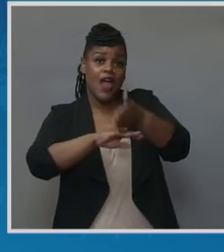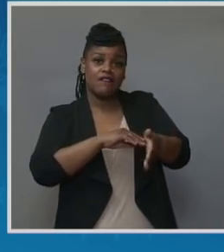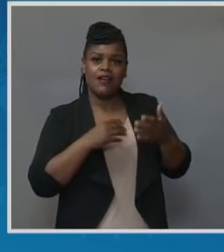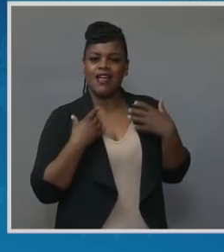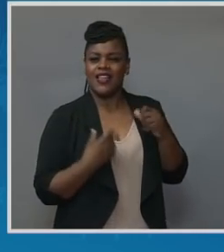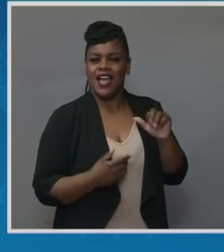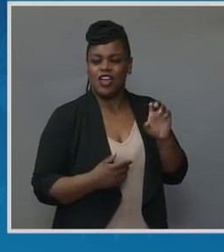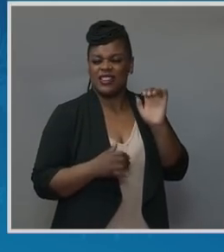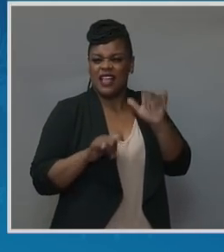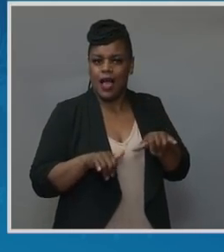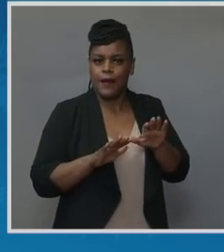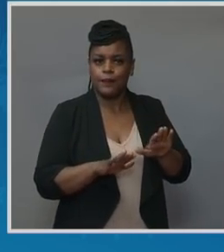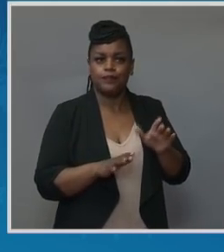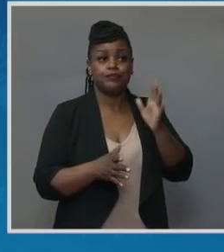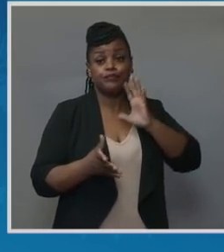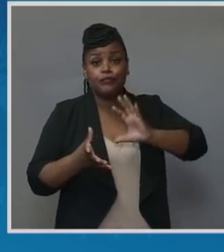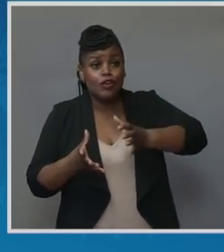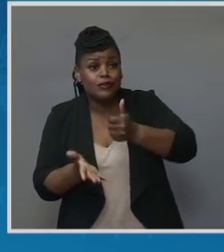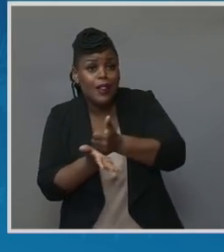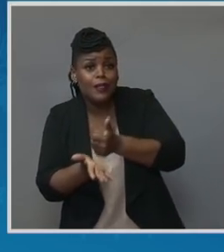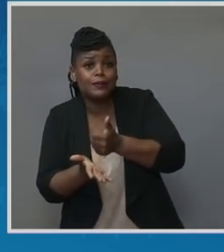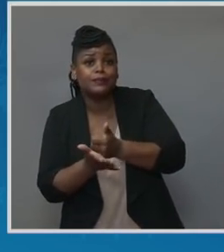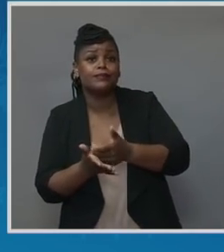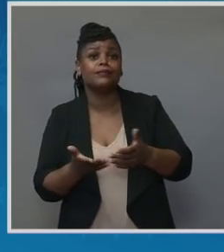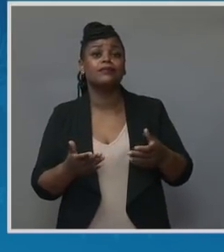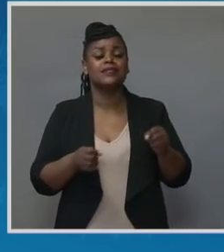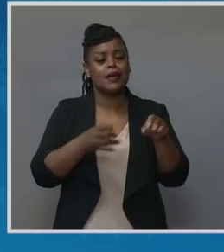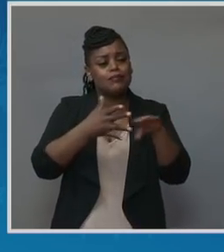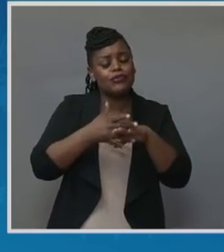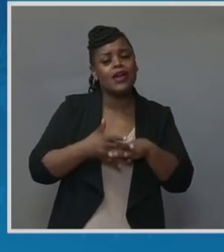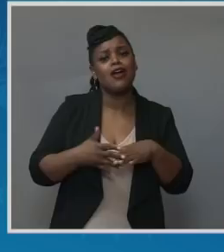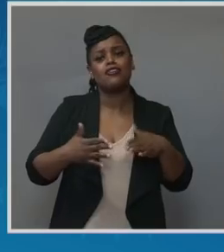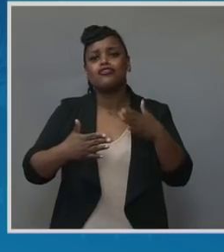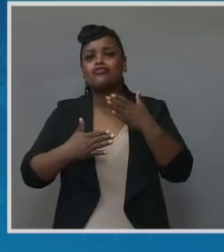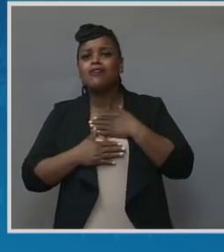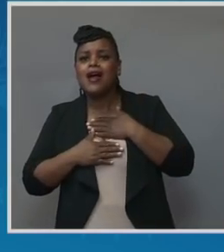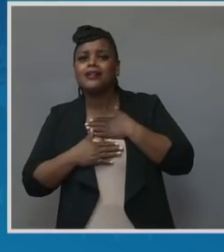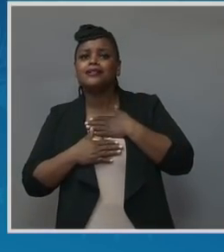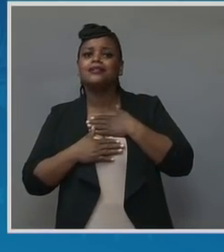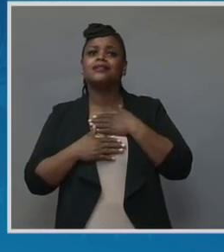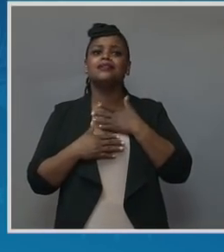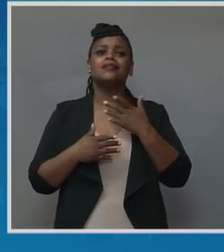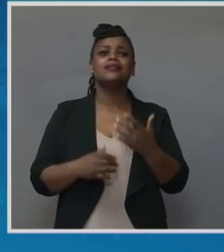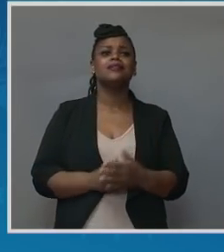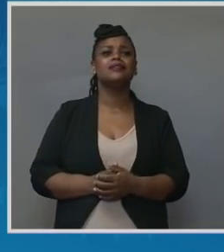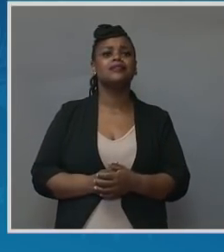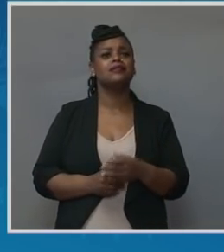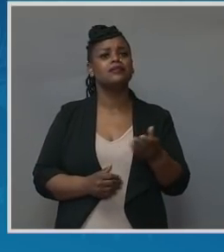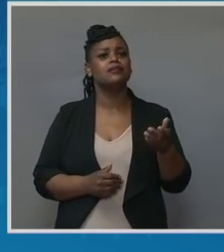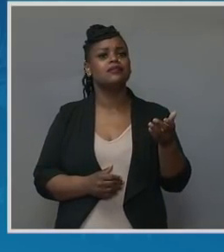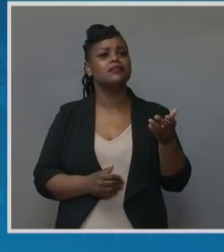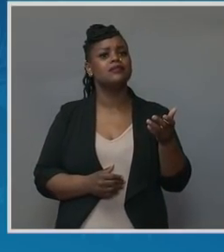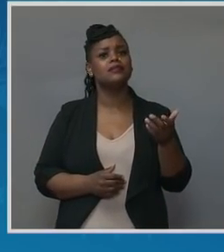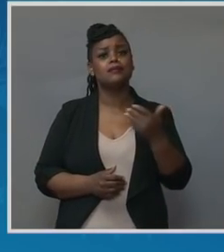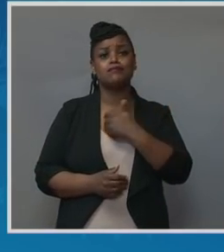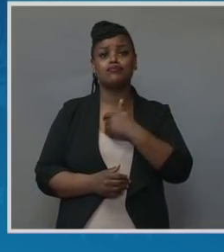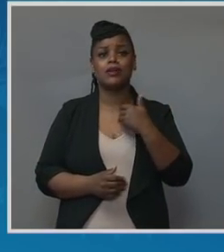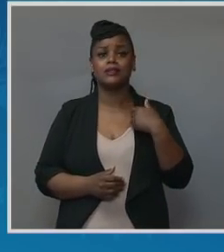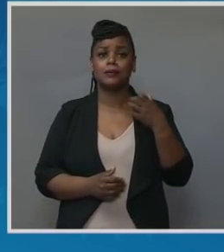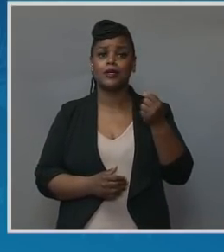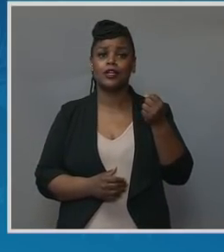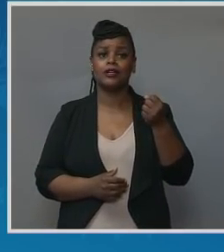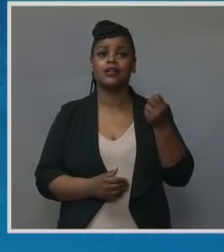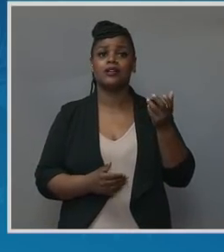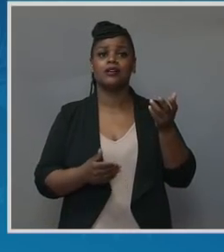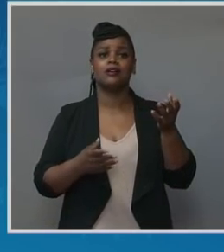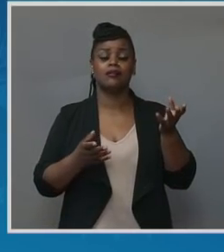laundry so you can take a break and get some rest. It's putting your breast milk in the refrigerator. It's wraparound services and every